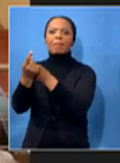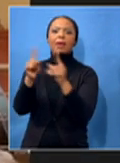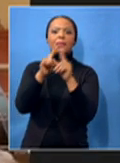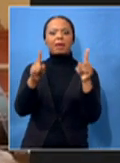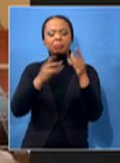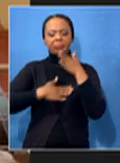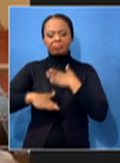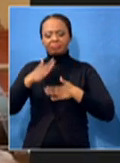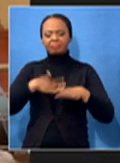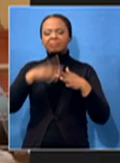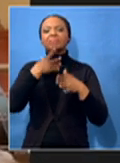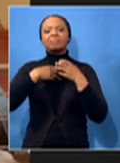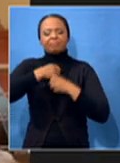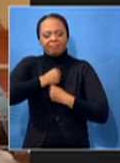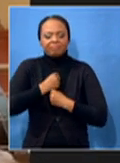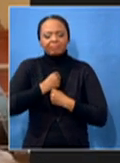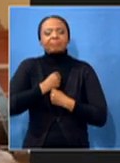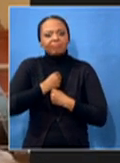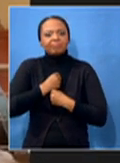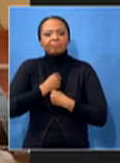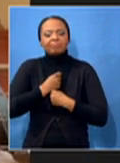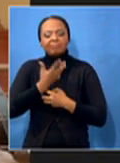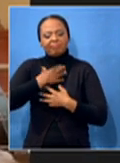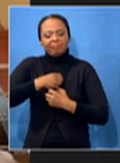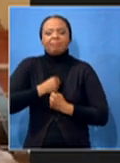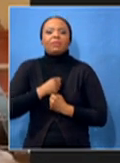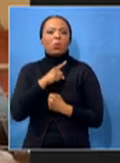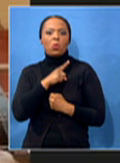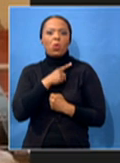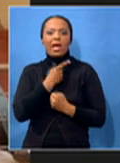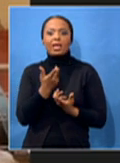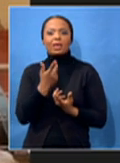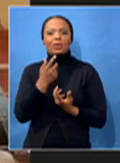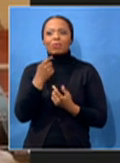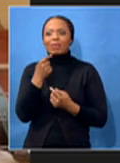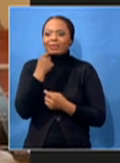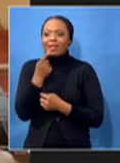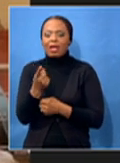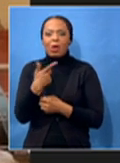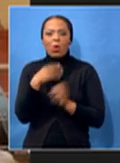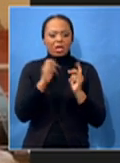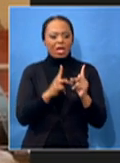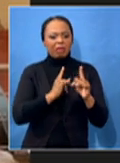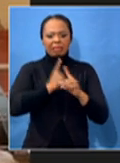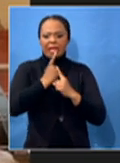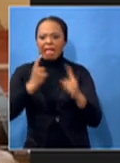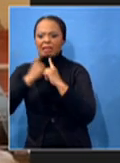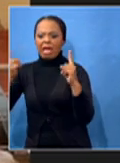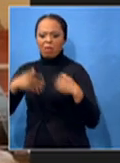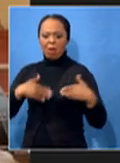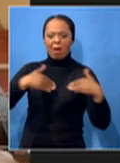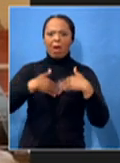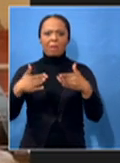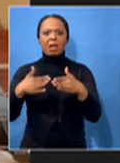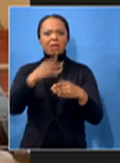of the reason what we want to achieve in an individual point of